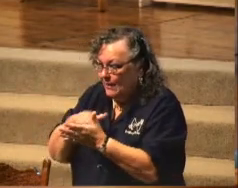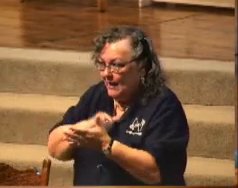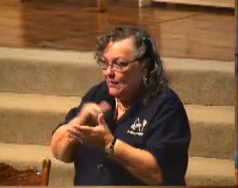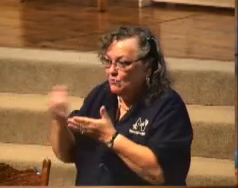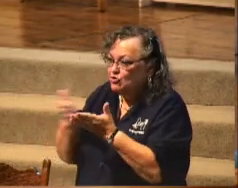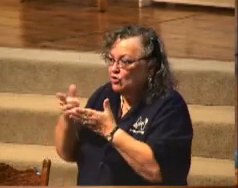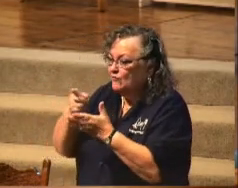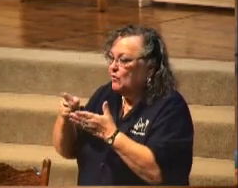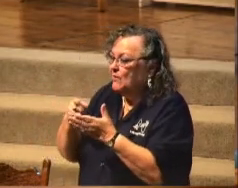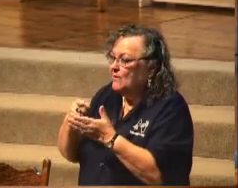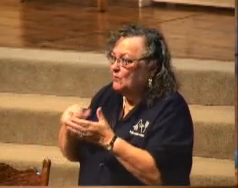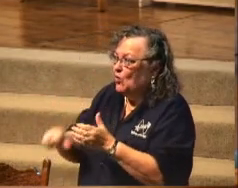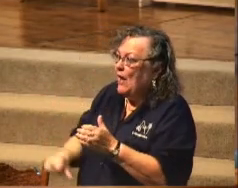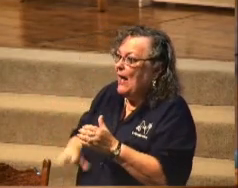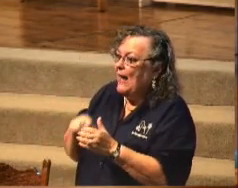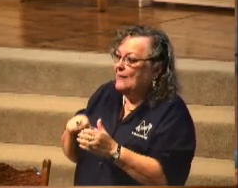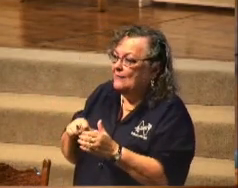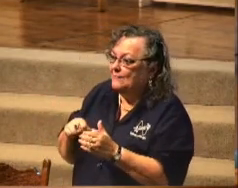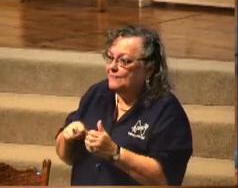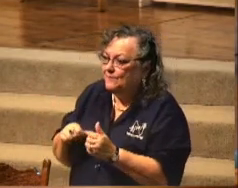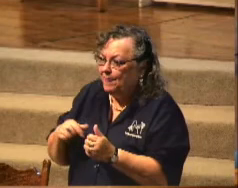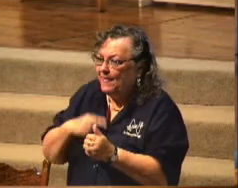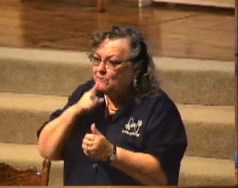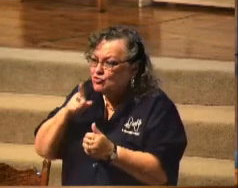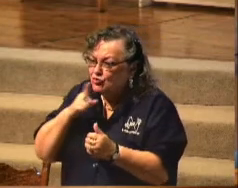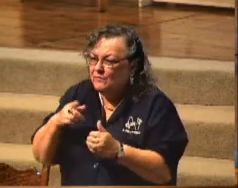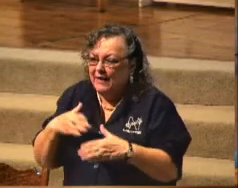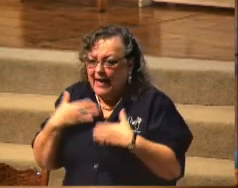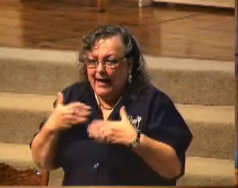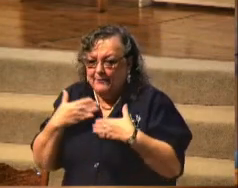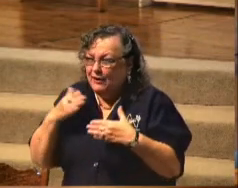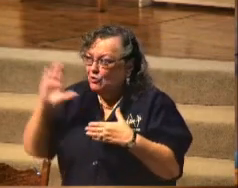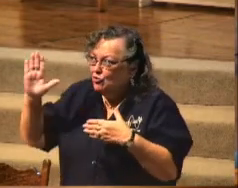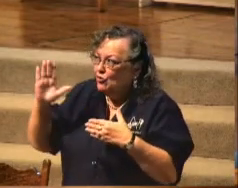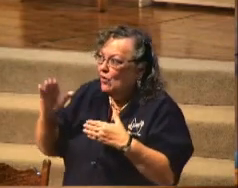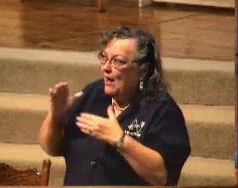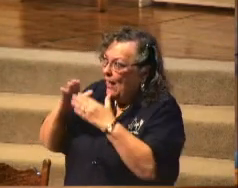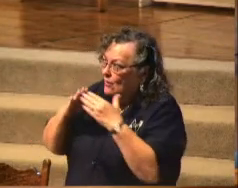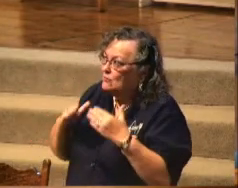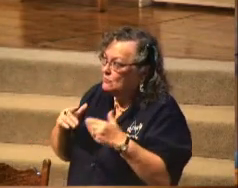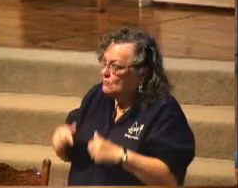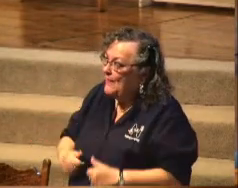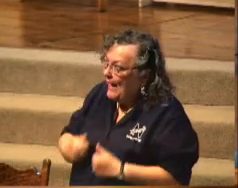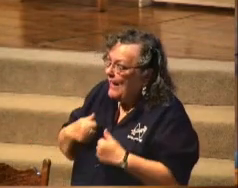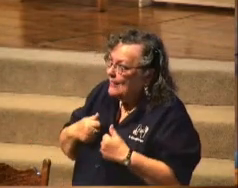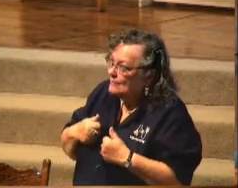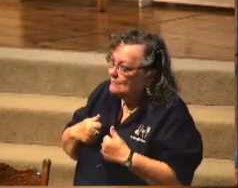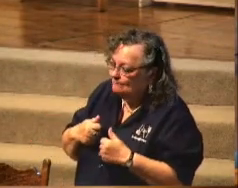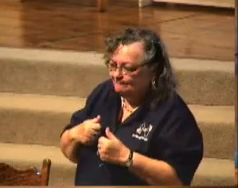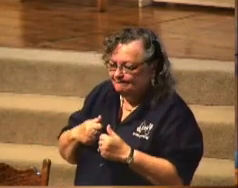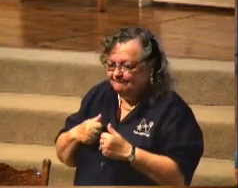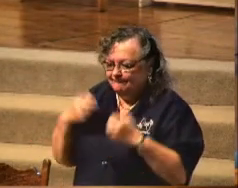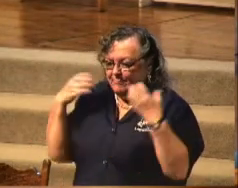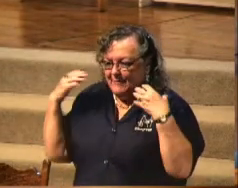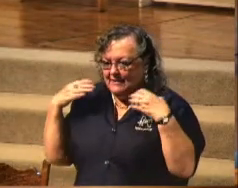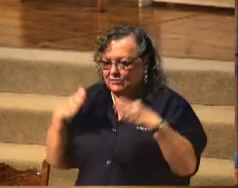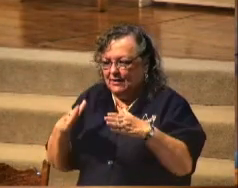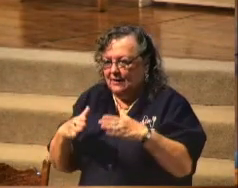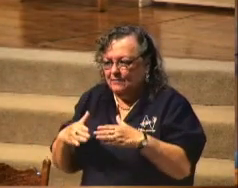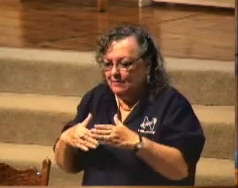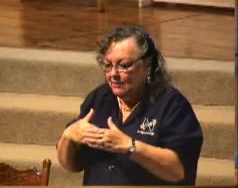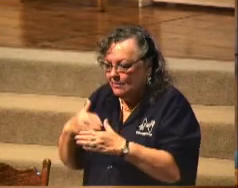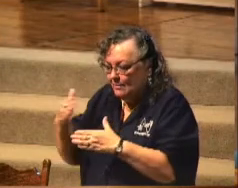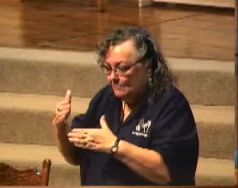you with pride. And I'm sure I'll be happy your house to abide. The master came next to a vessel of wood.